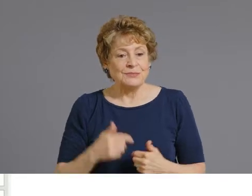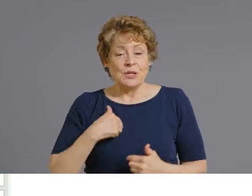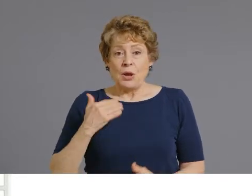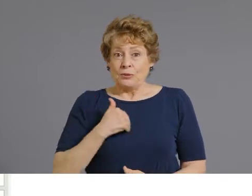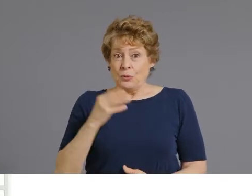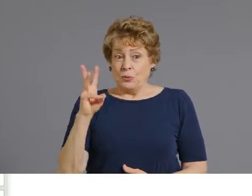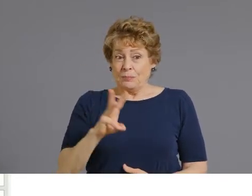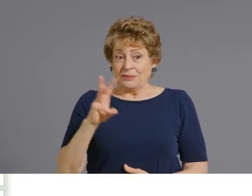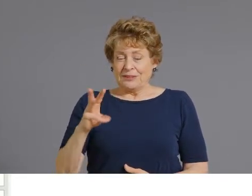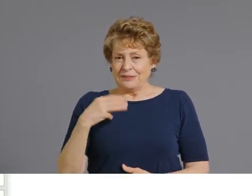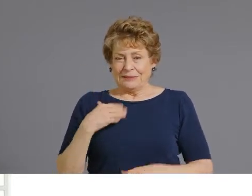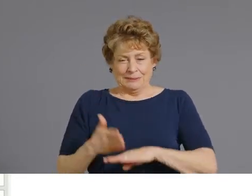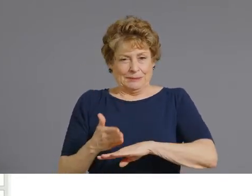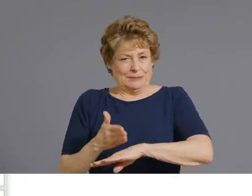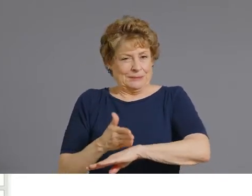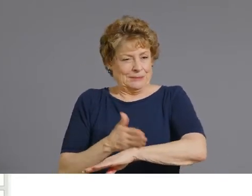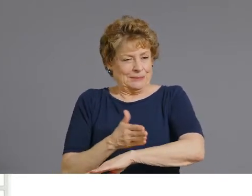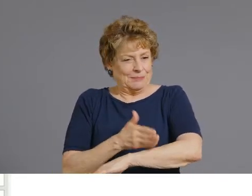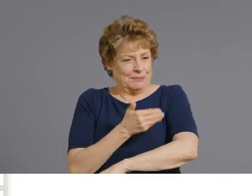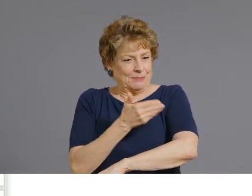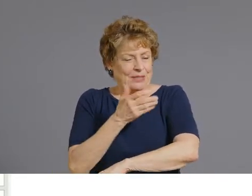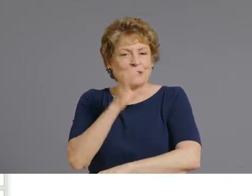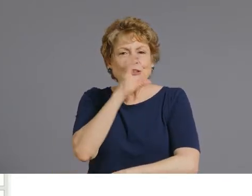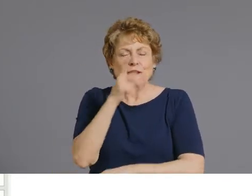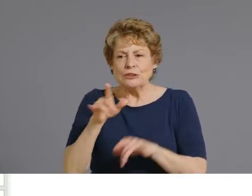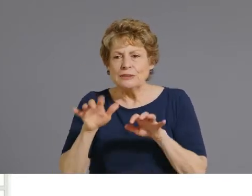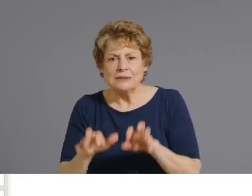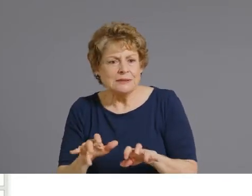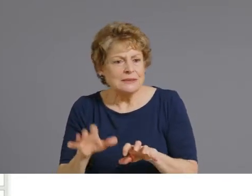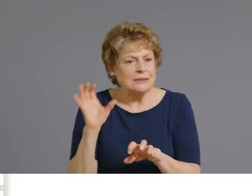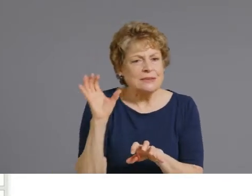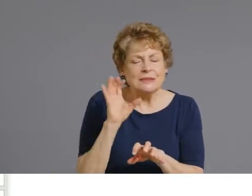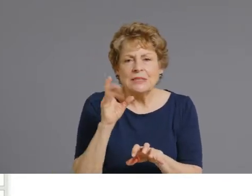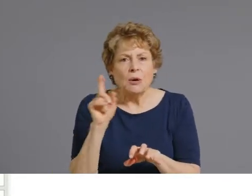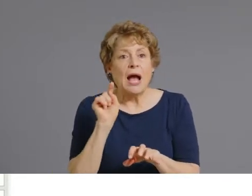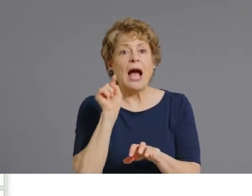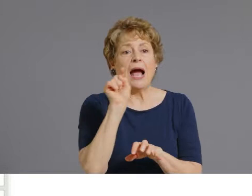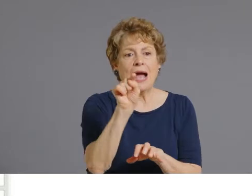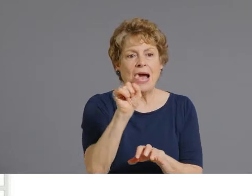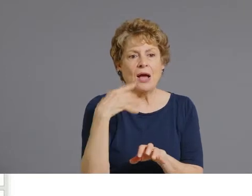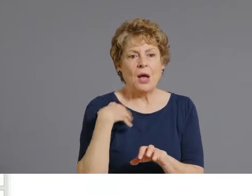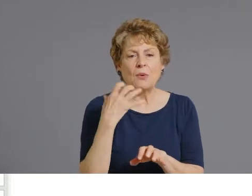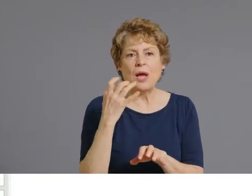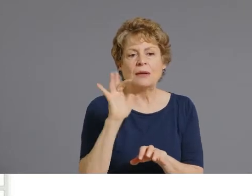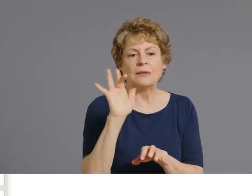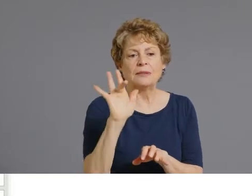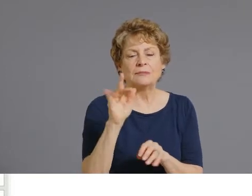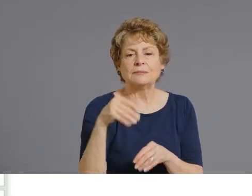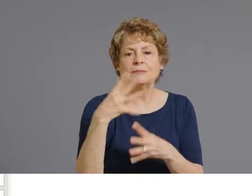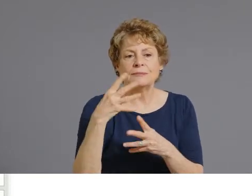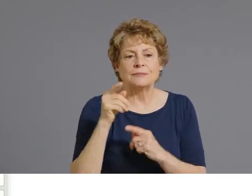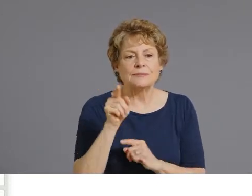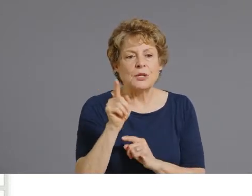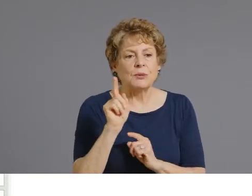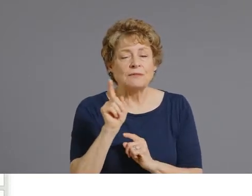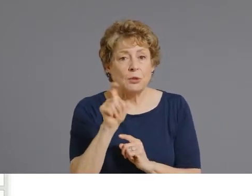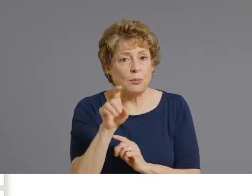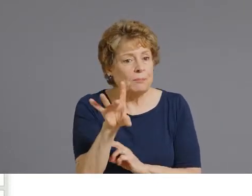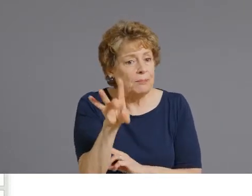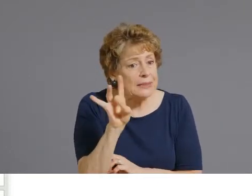over on the arrow on the left hand side, it will bring up those three bars. Just make sure that you select Pfizer,